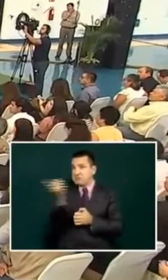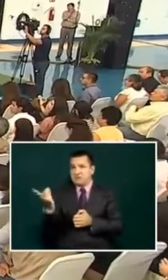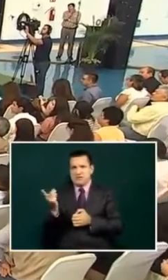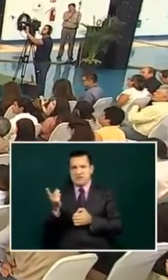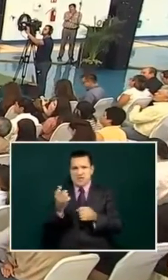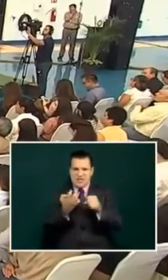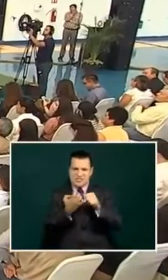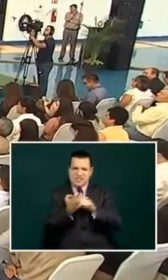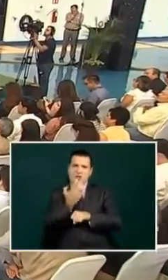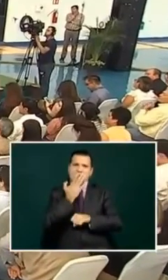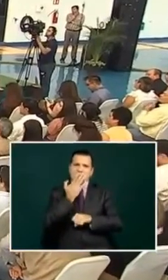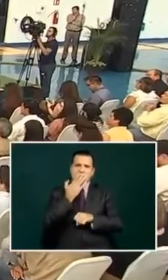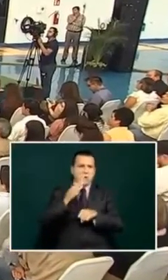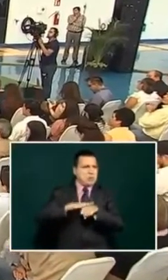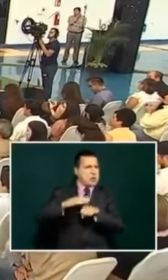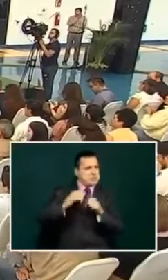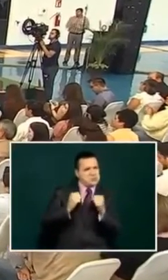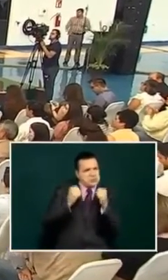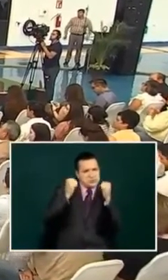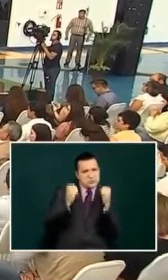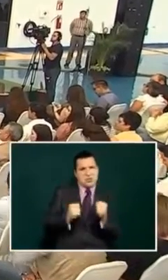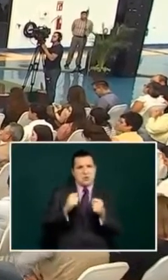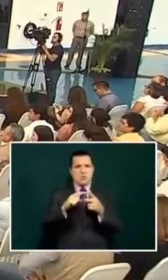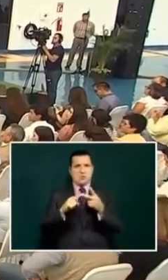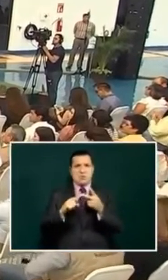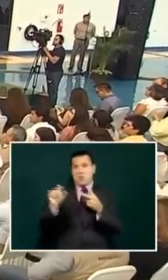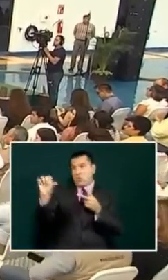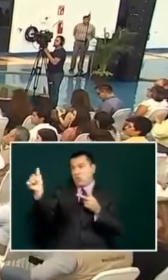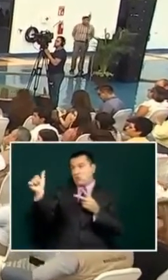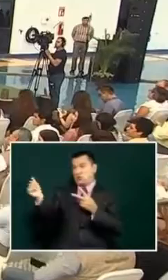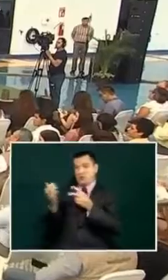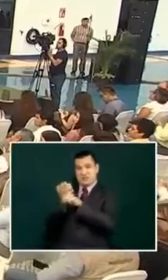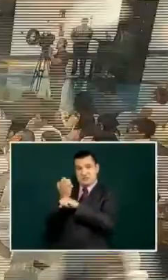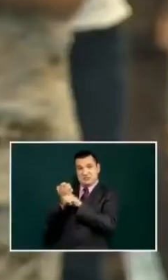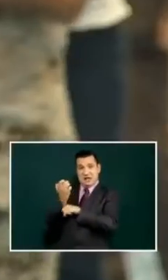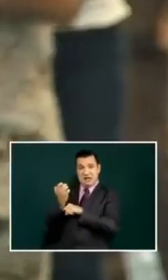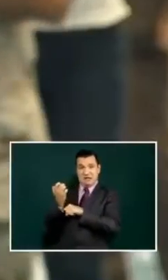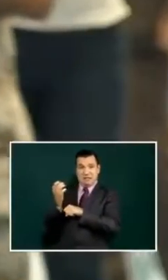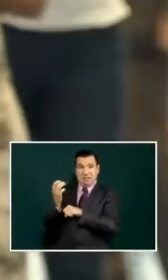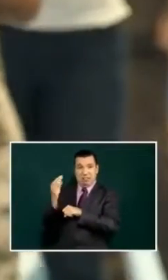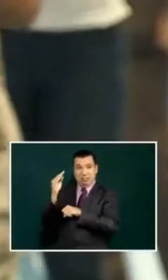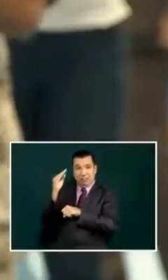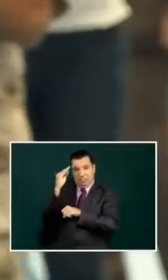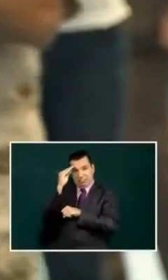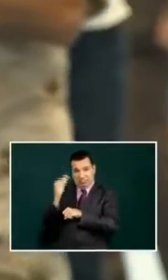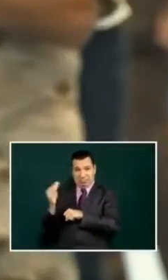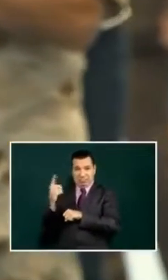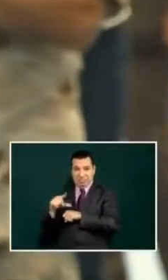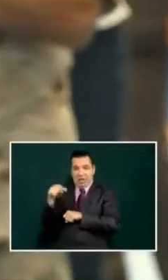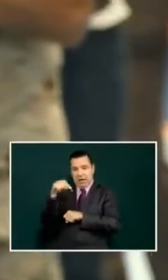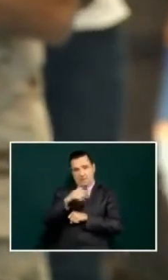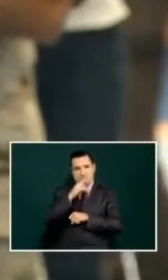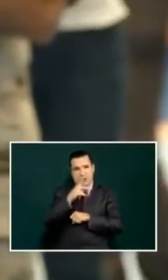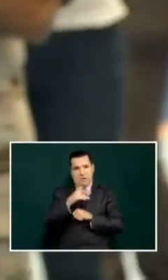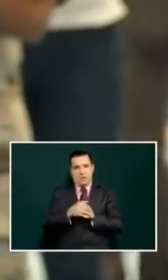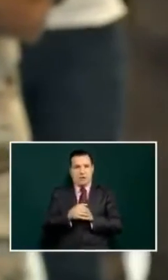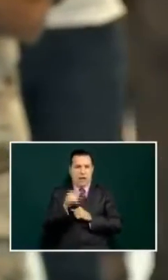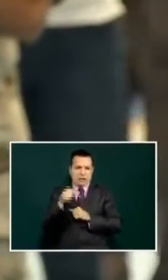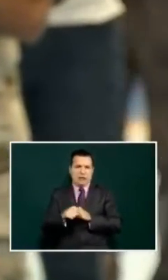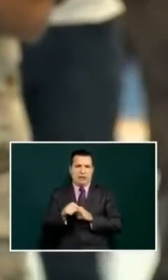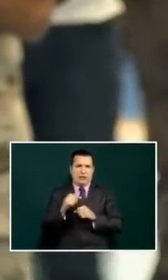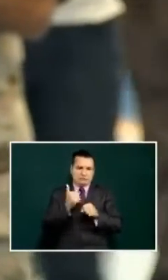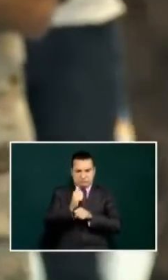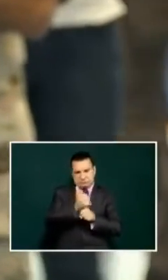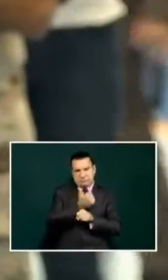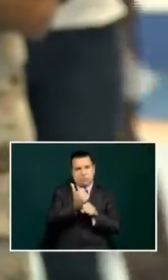the statement that segura is in better or is not as bad as other places in violence